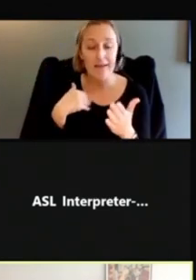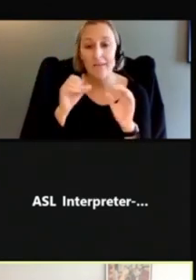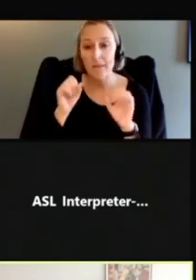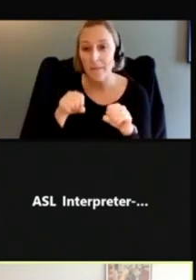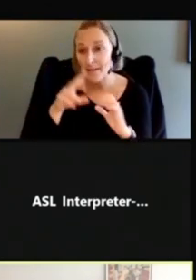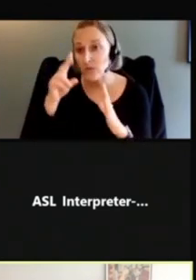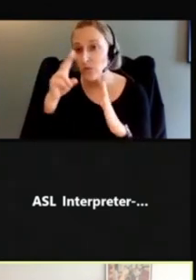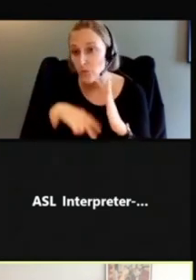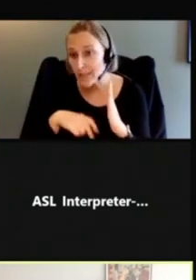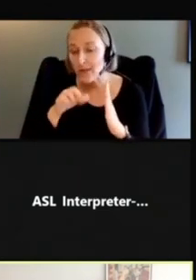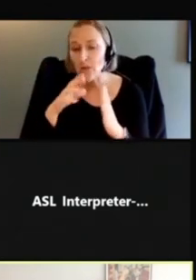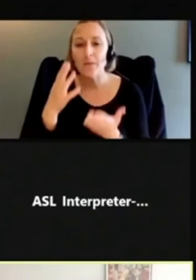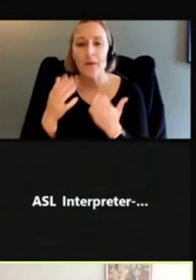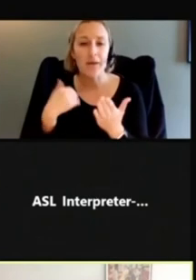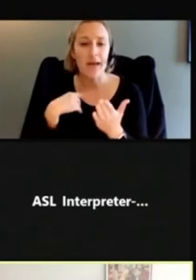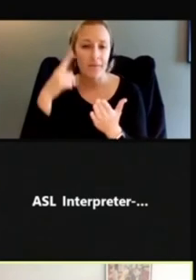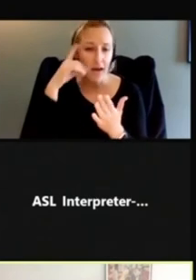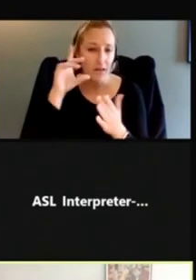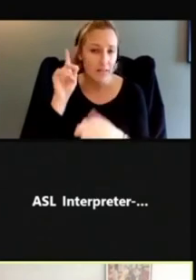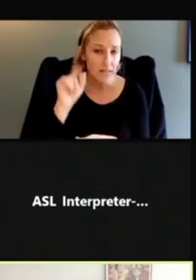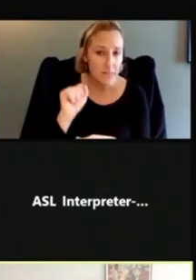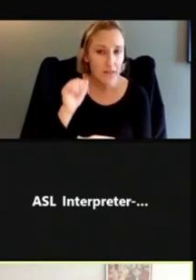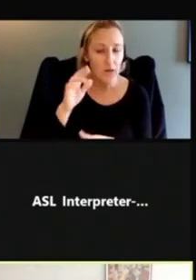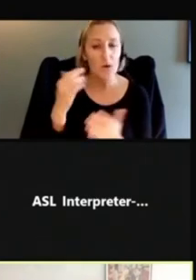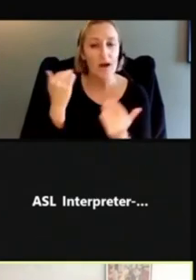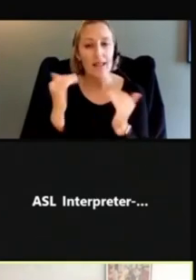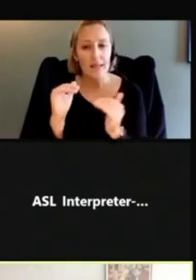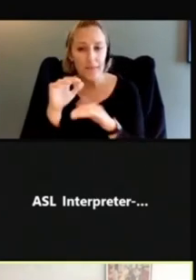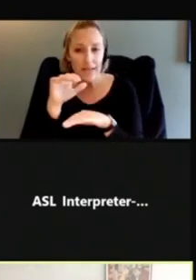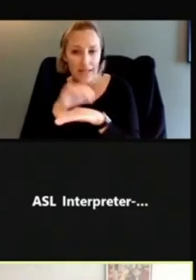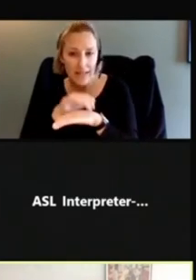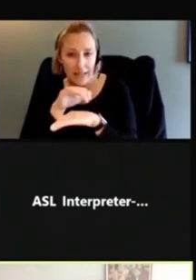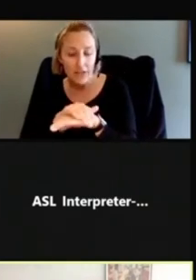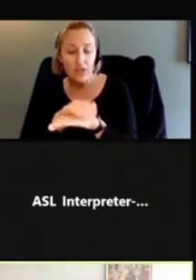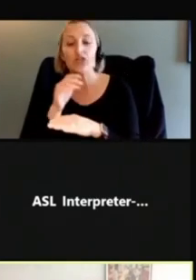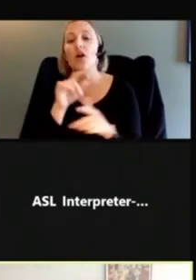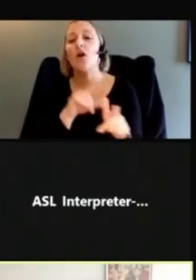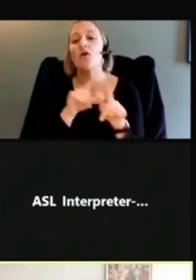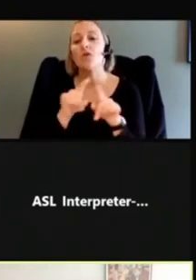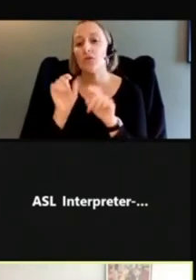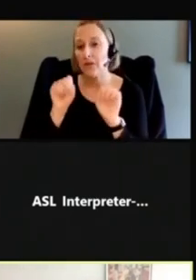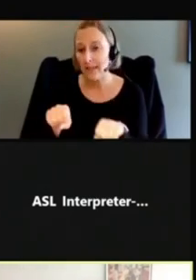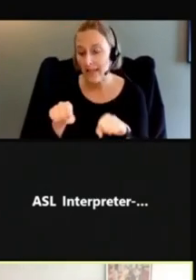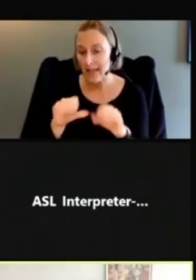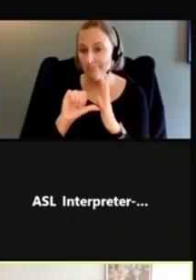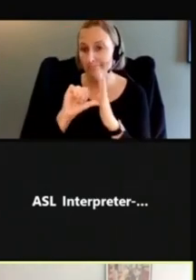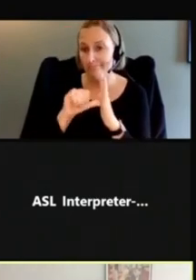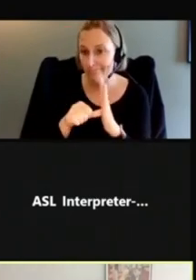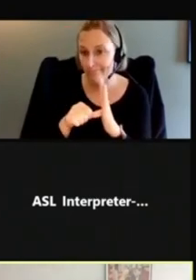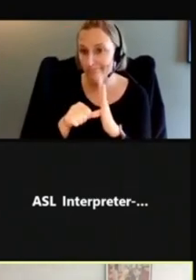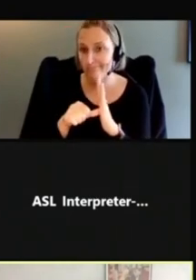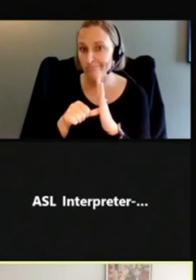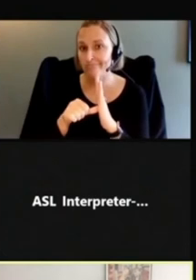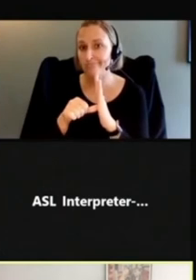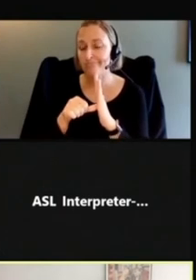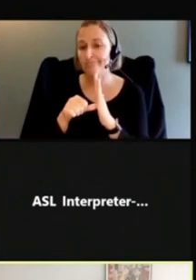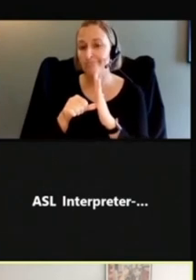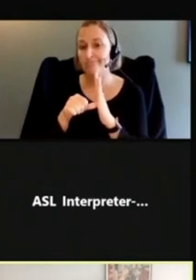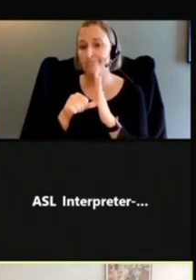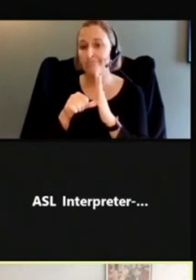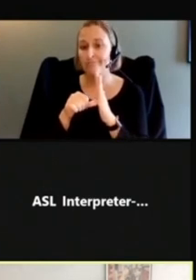or cognitive disabilities. And they can also help to reinforce key messages for everyone. As we saw with the Sarah alert